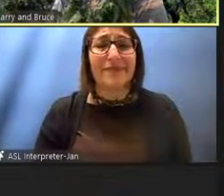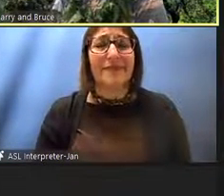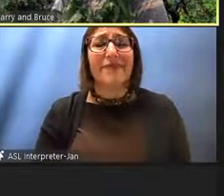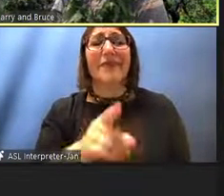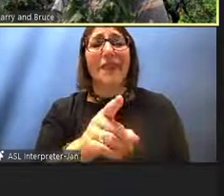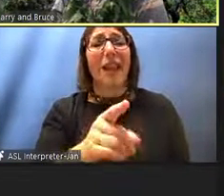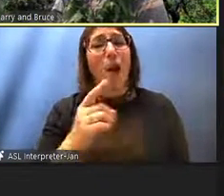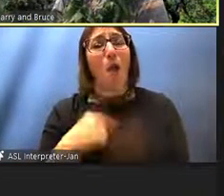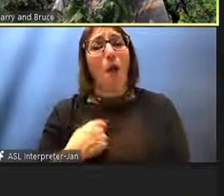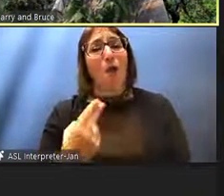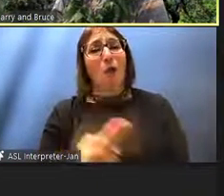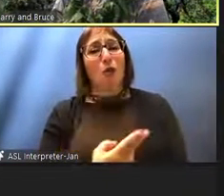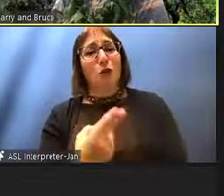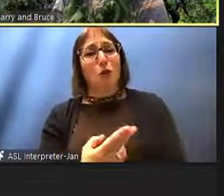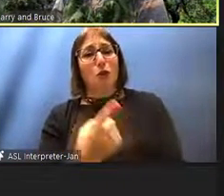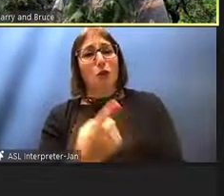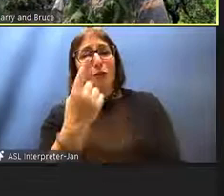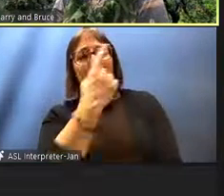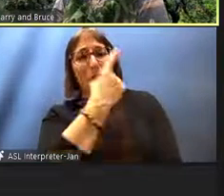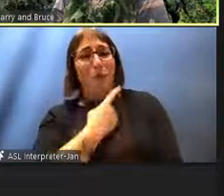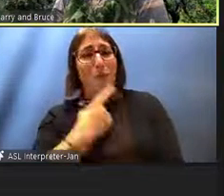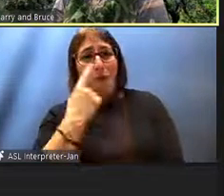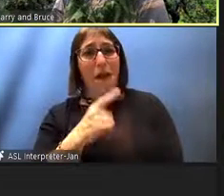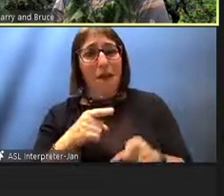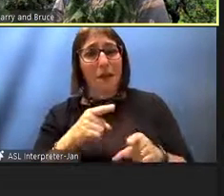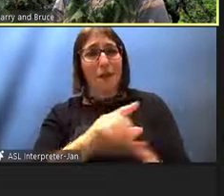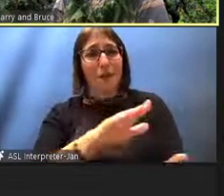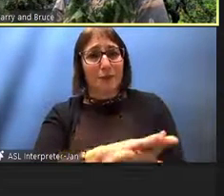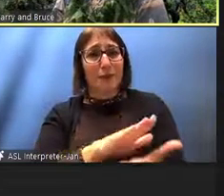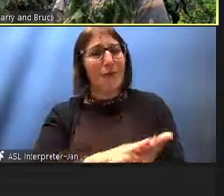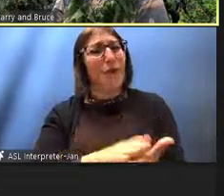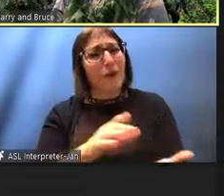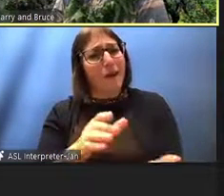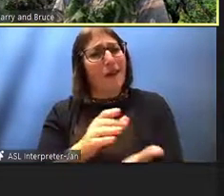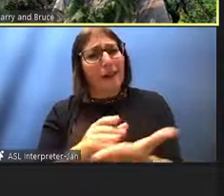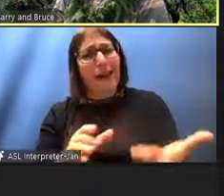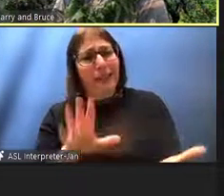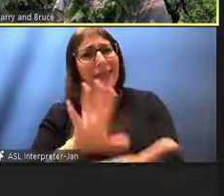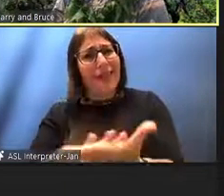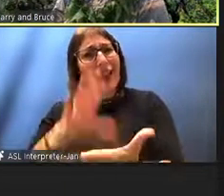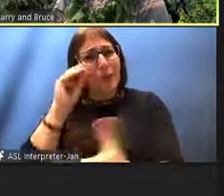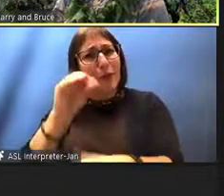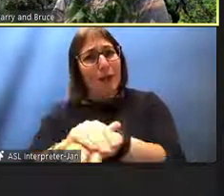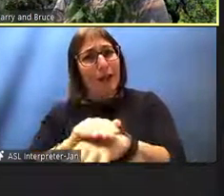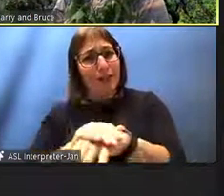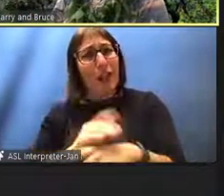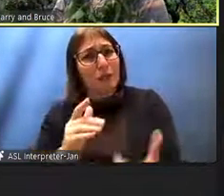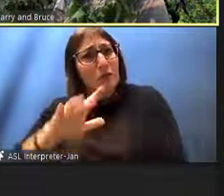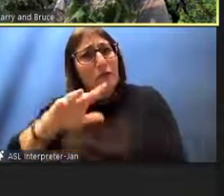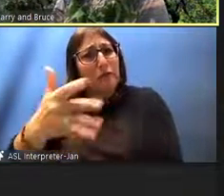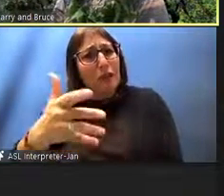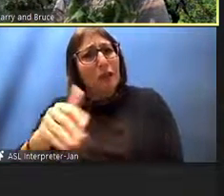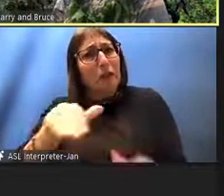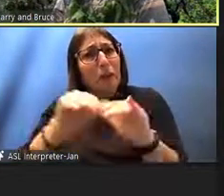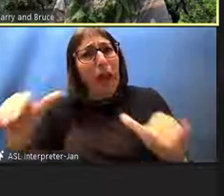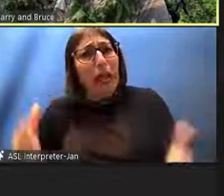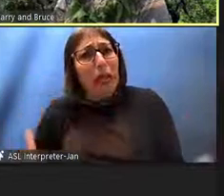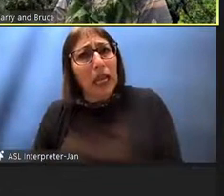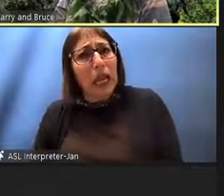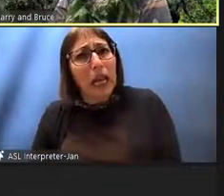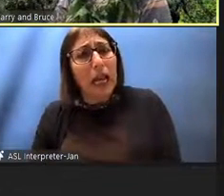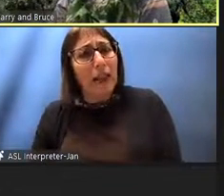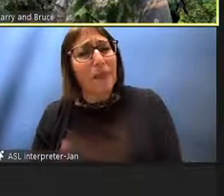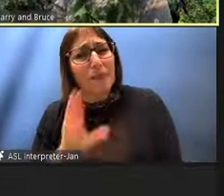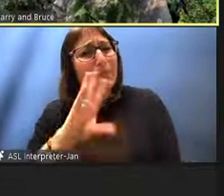use Hawaiian as a medium of education, they get to learn English, not right away, but in the fifth grade, and they become very fluent